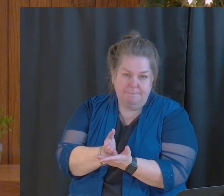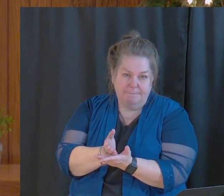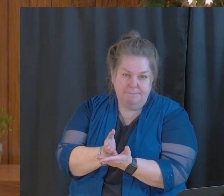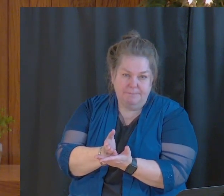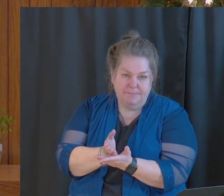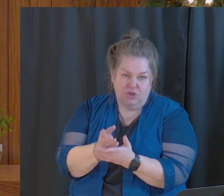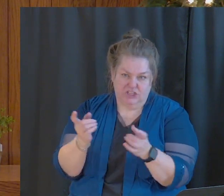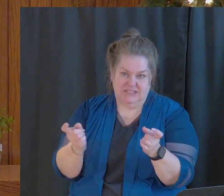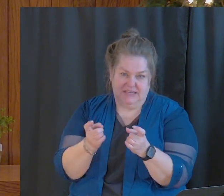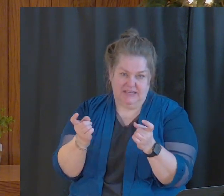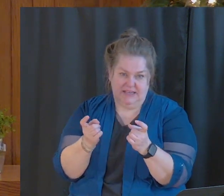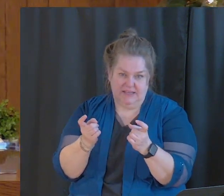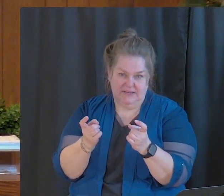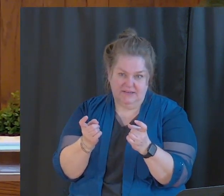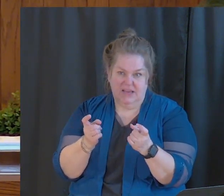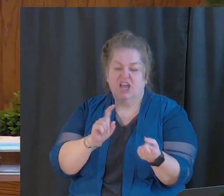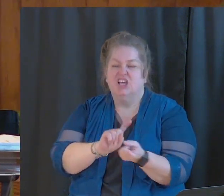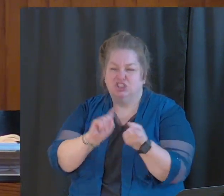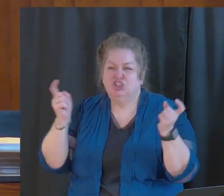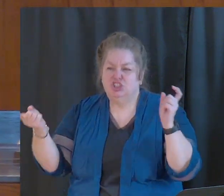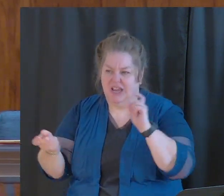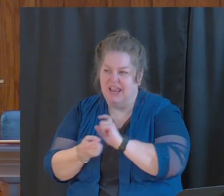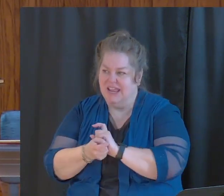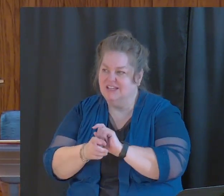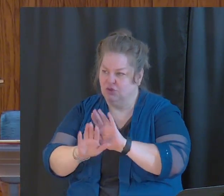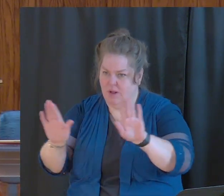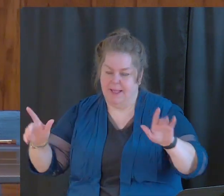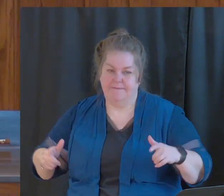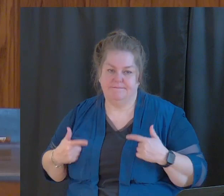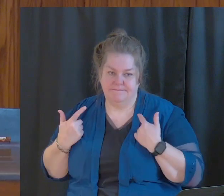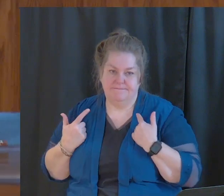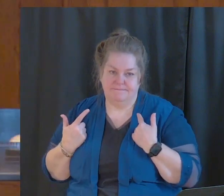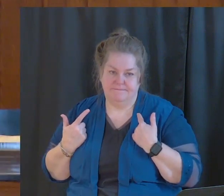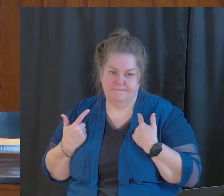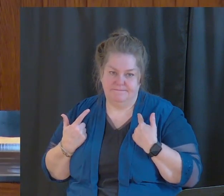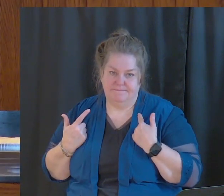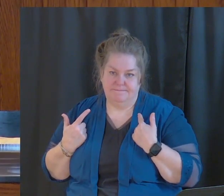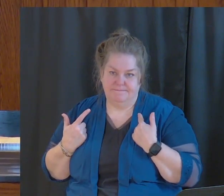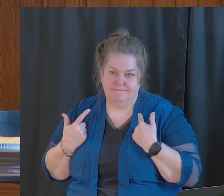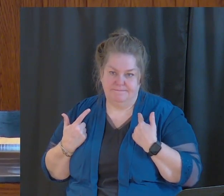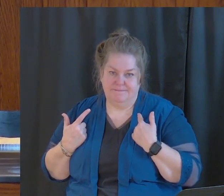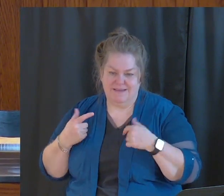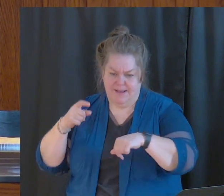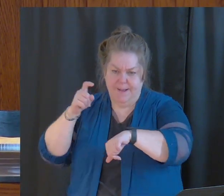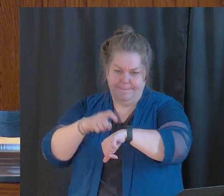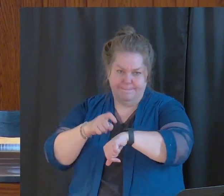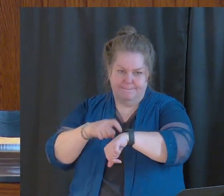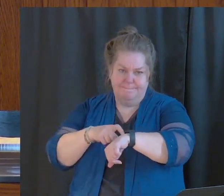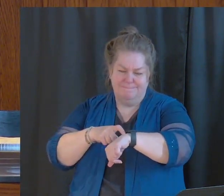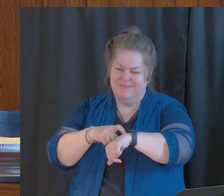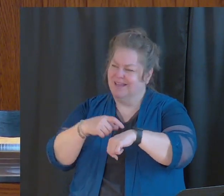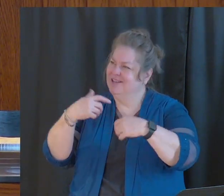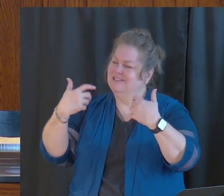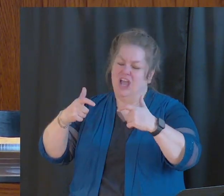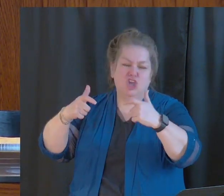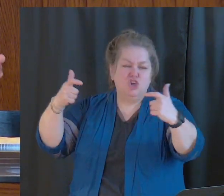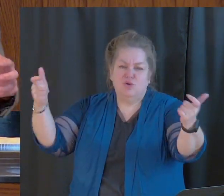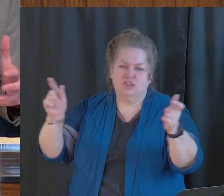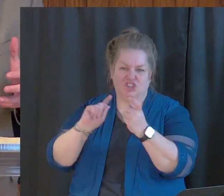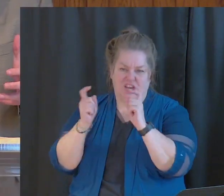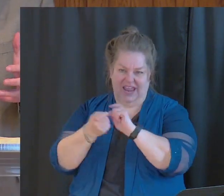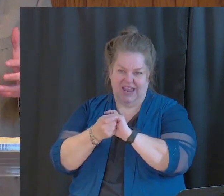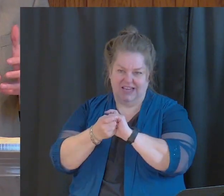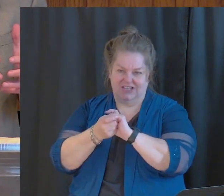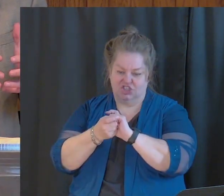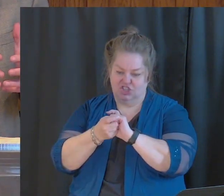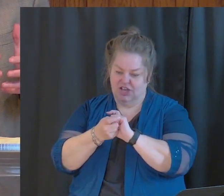just make a radical change in your life. Make a radical change of giving it to